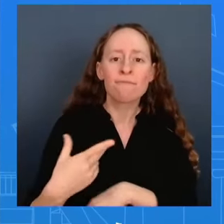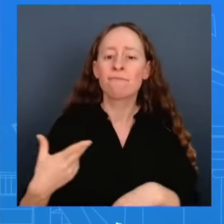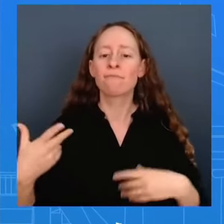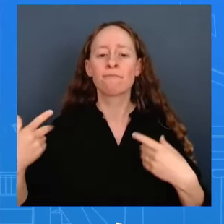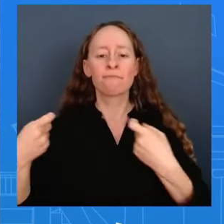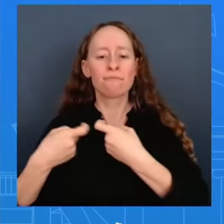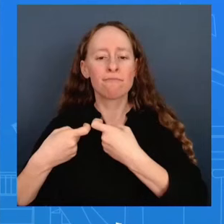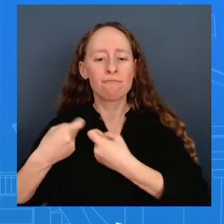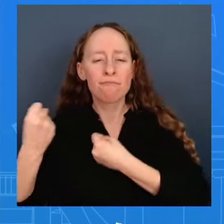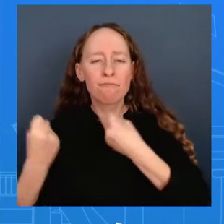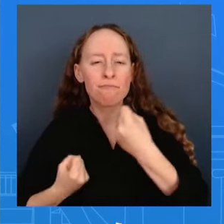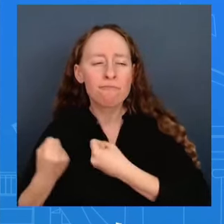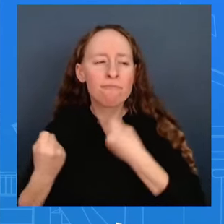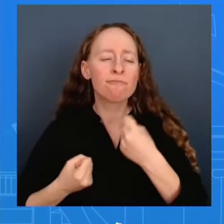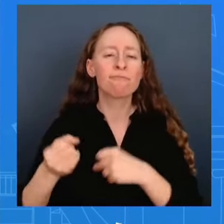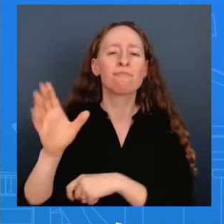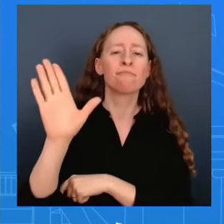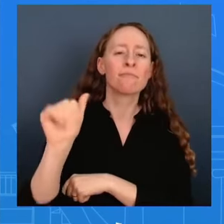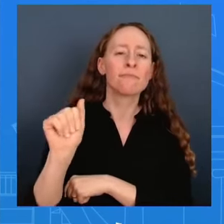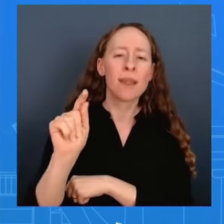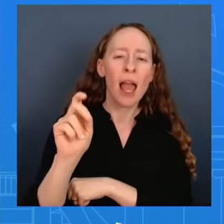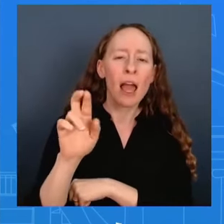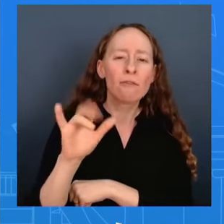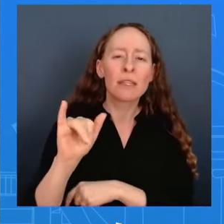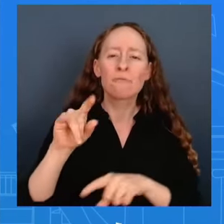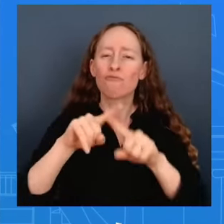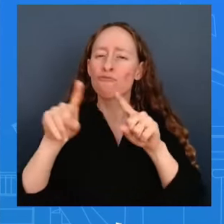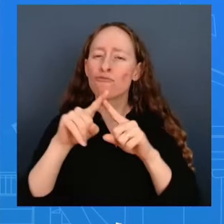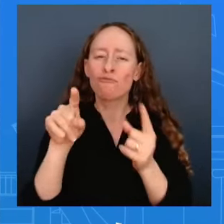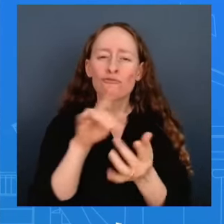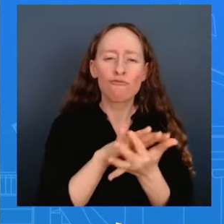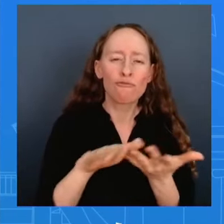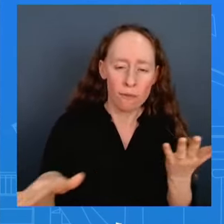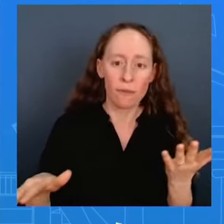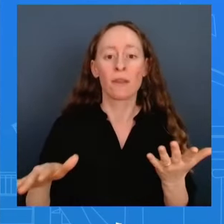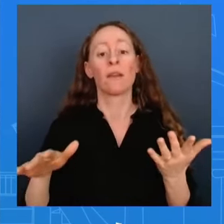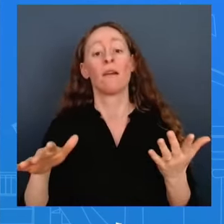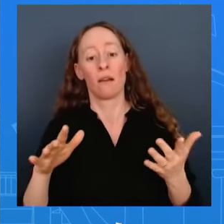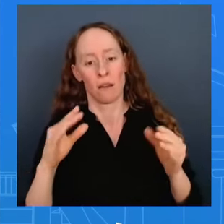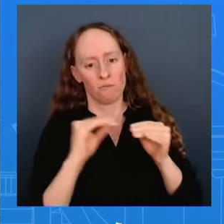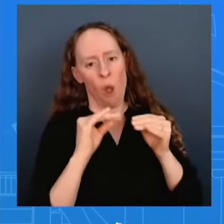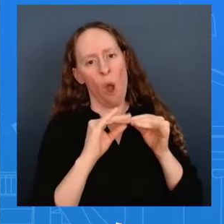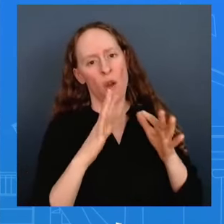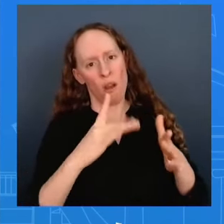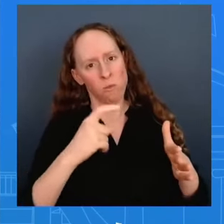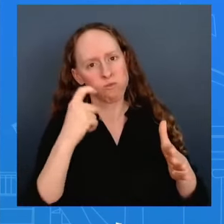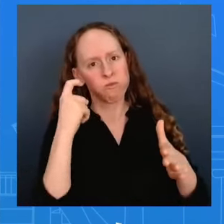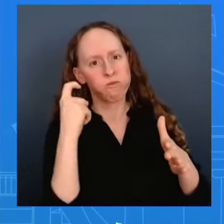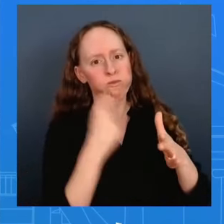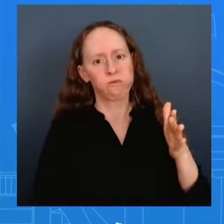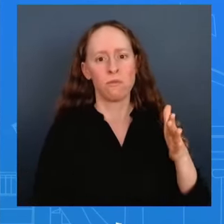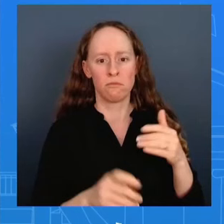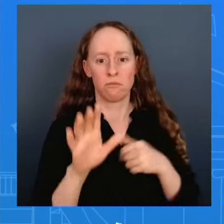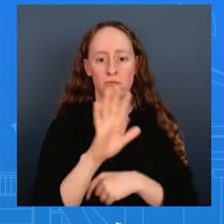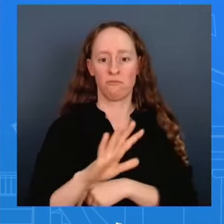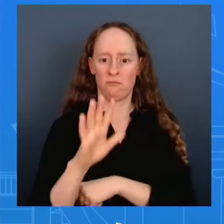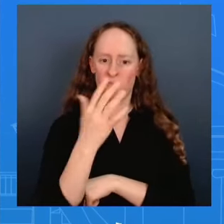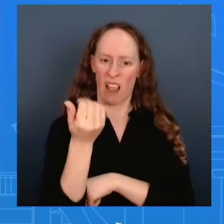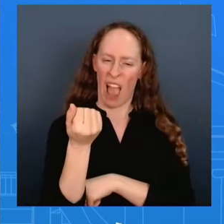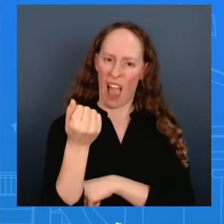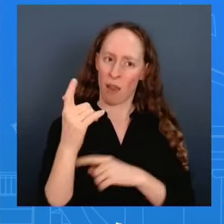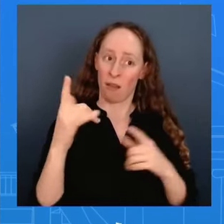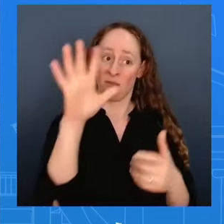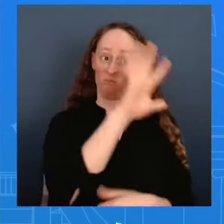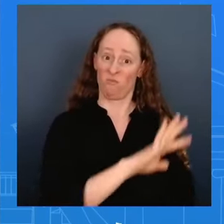the increased tariffs are expected to cover approximately 18 billion dollars of trade the president